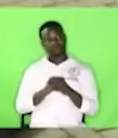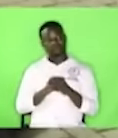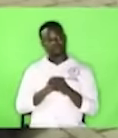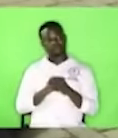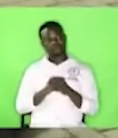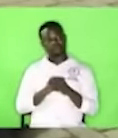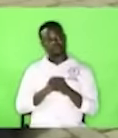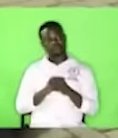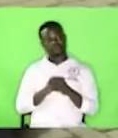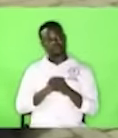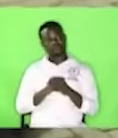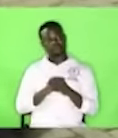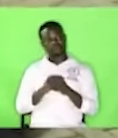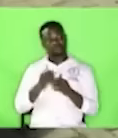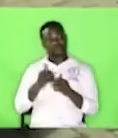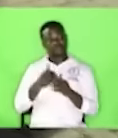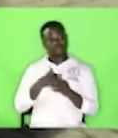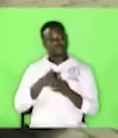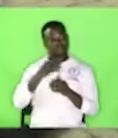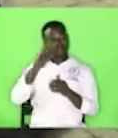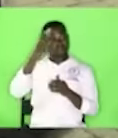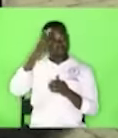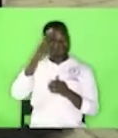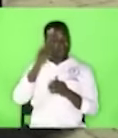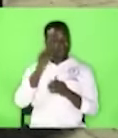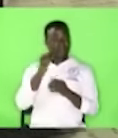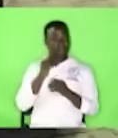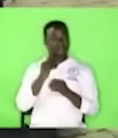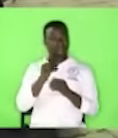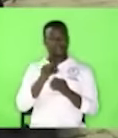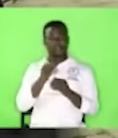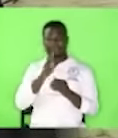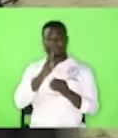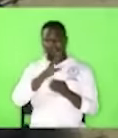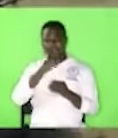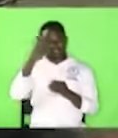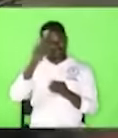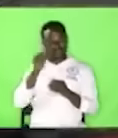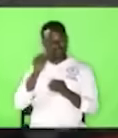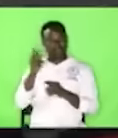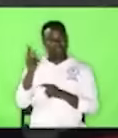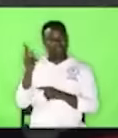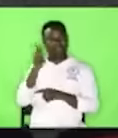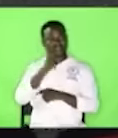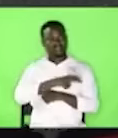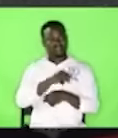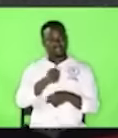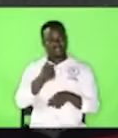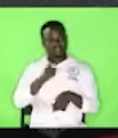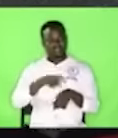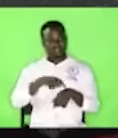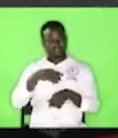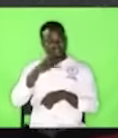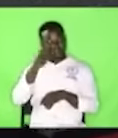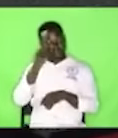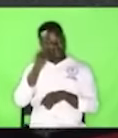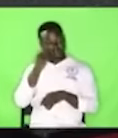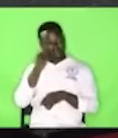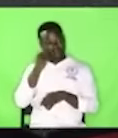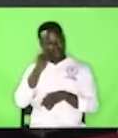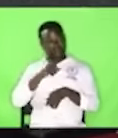bad experience for three consecutive days anytime that I slept around